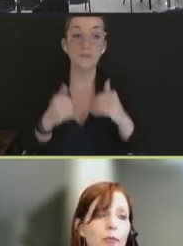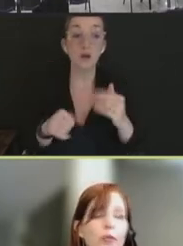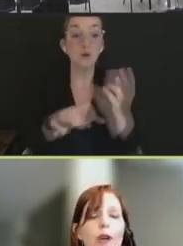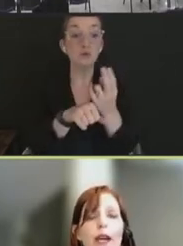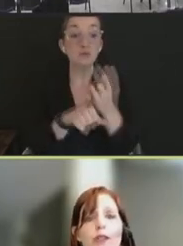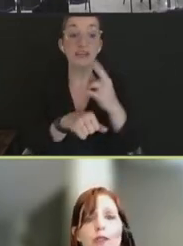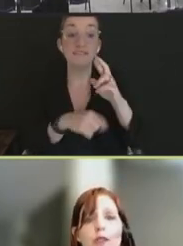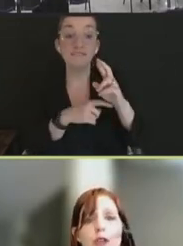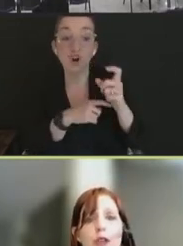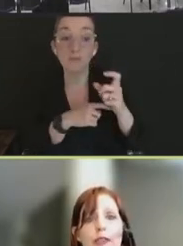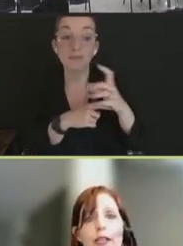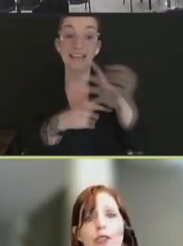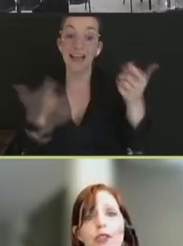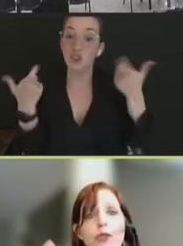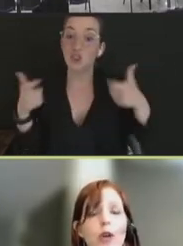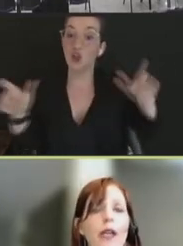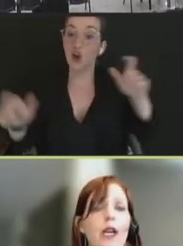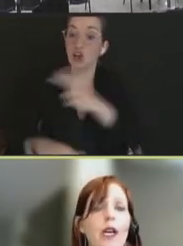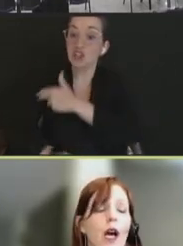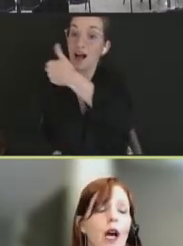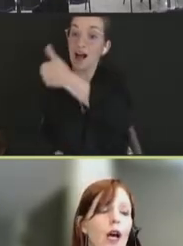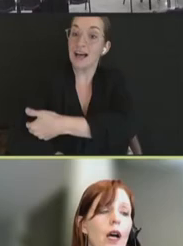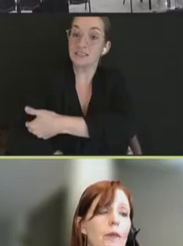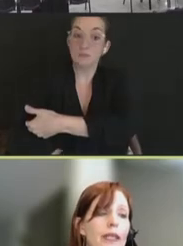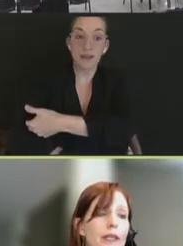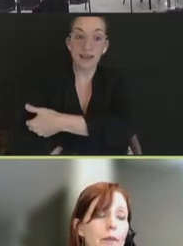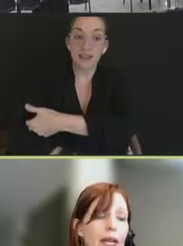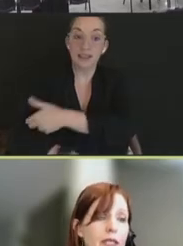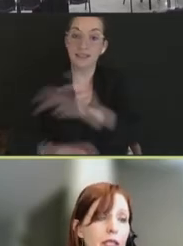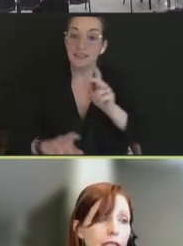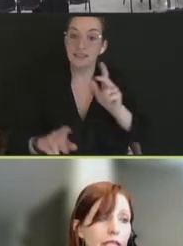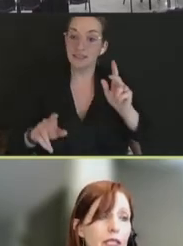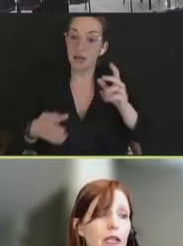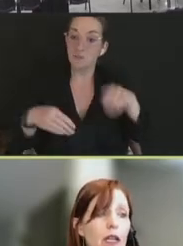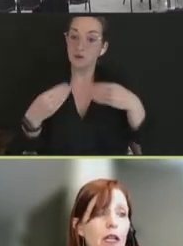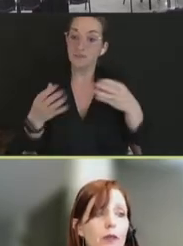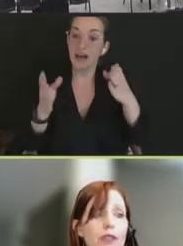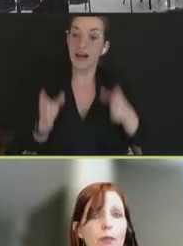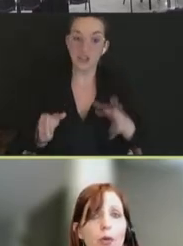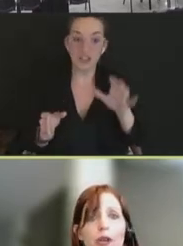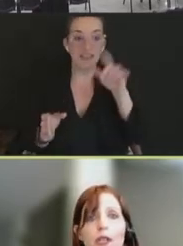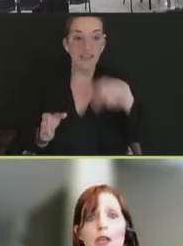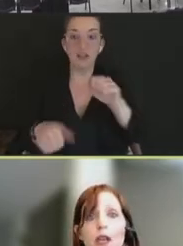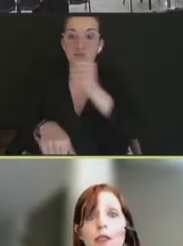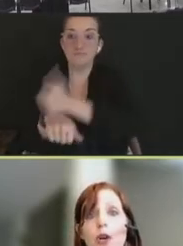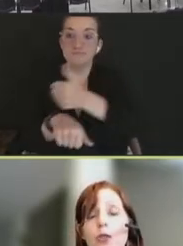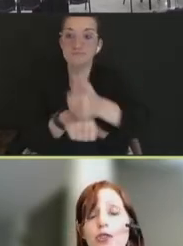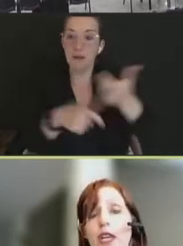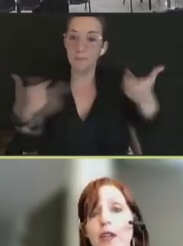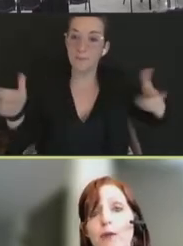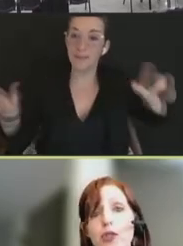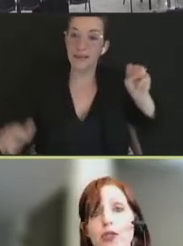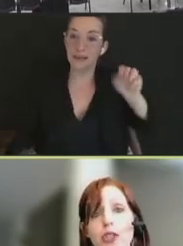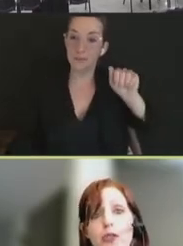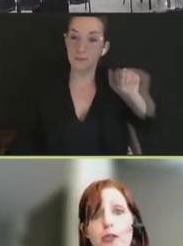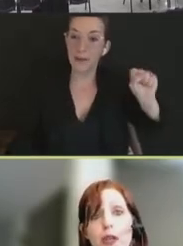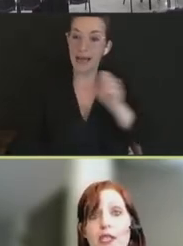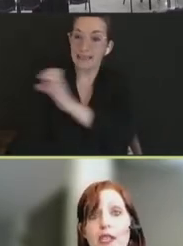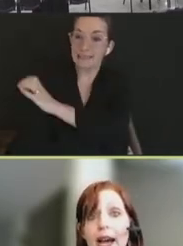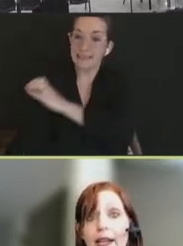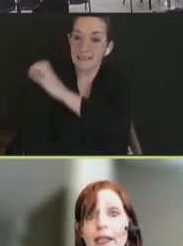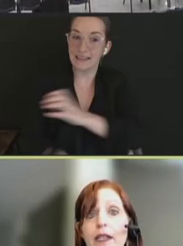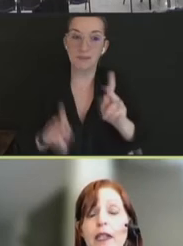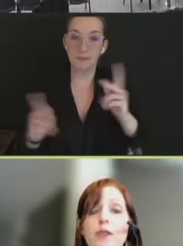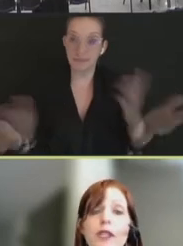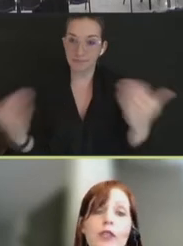hospital providers that could run big mass clinics was important. The cold chain infrastructure that